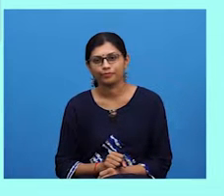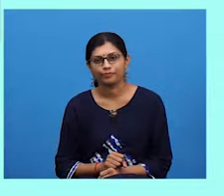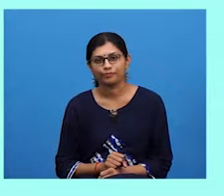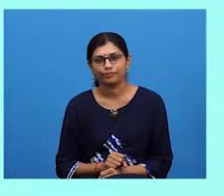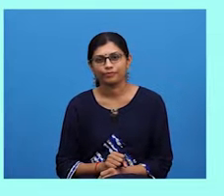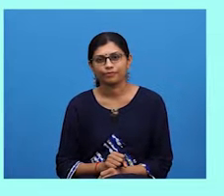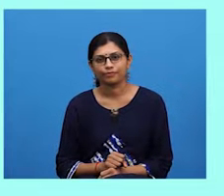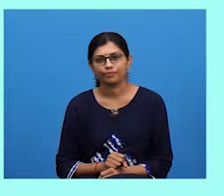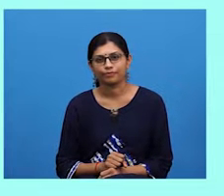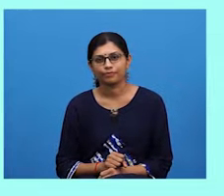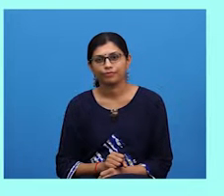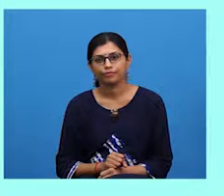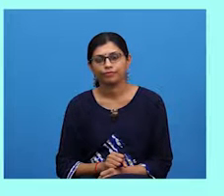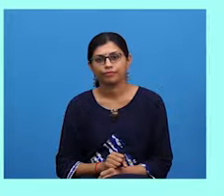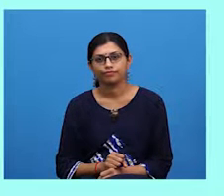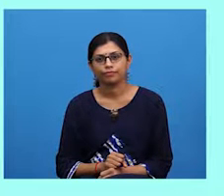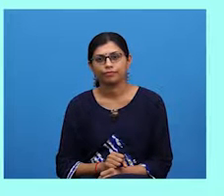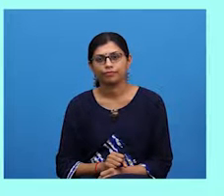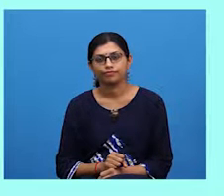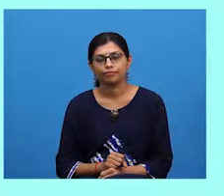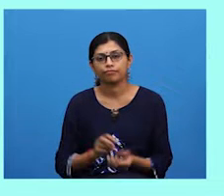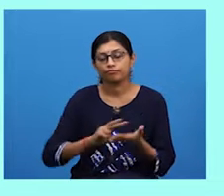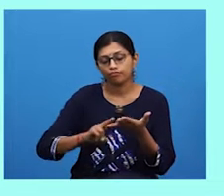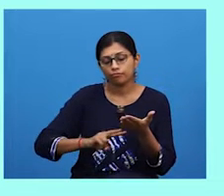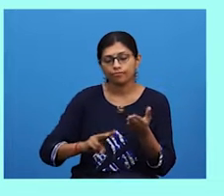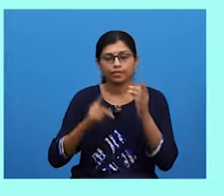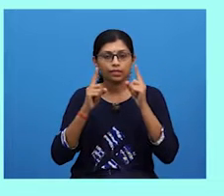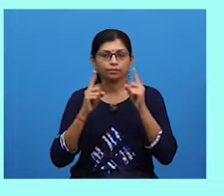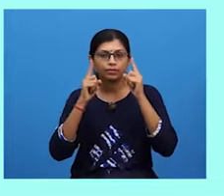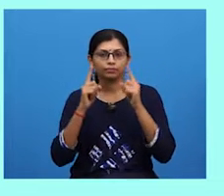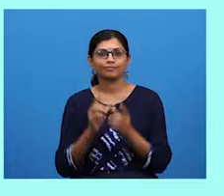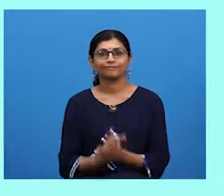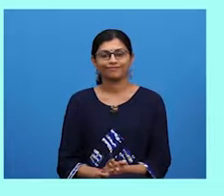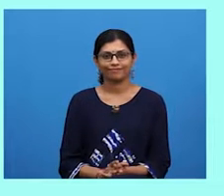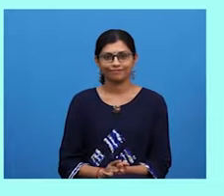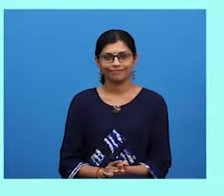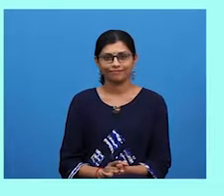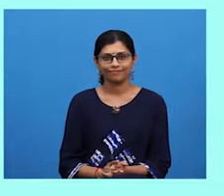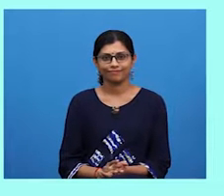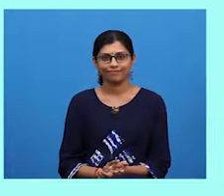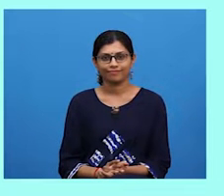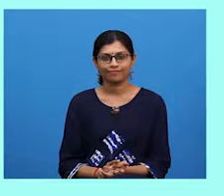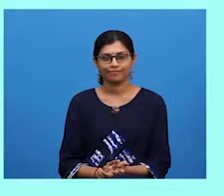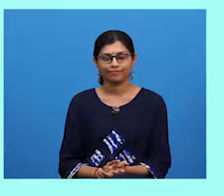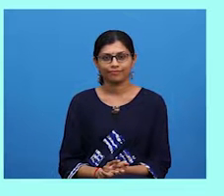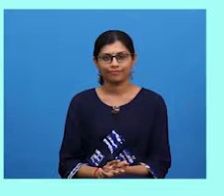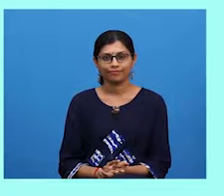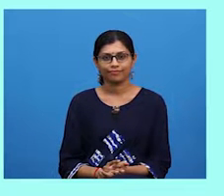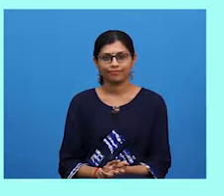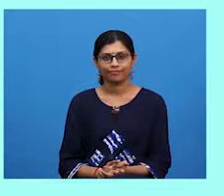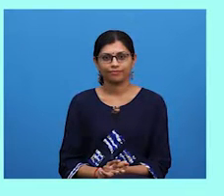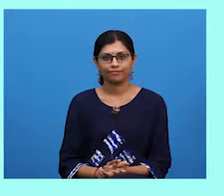Thank you for your opinion, but I bet to differ. I have been using TikTok